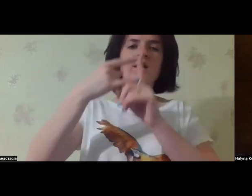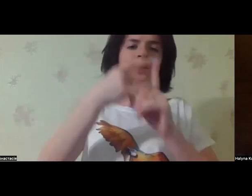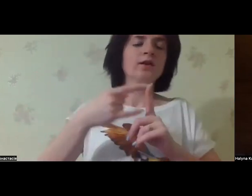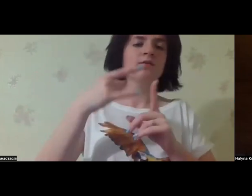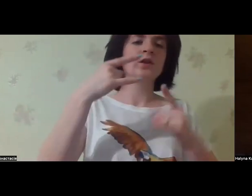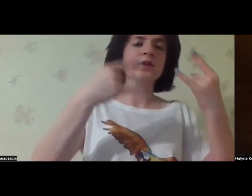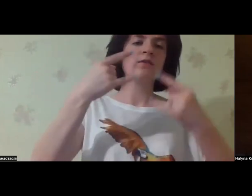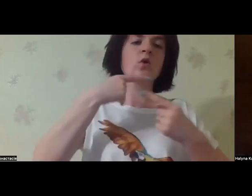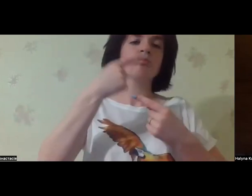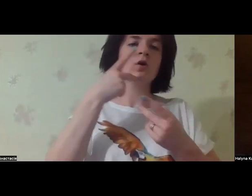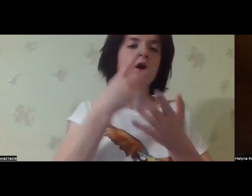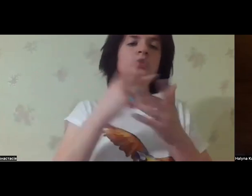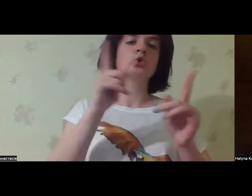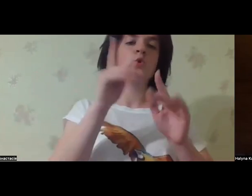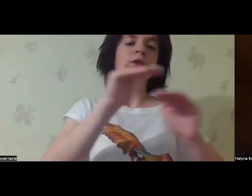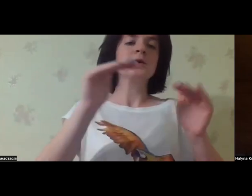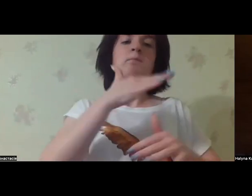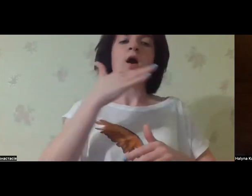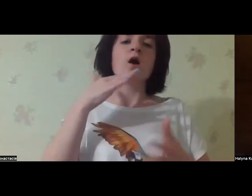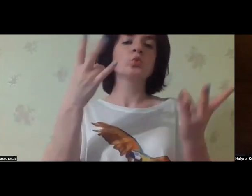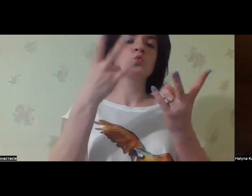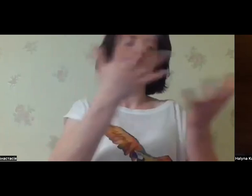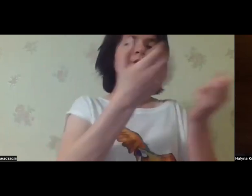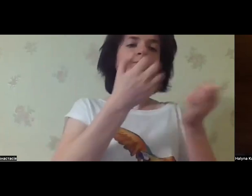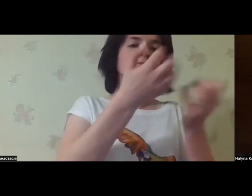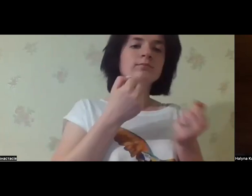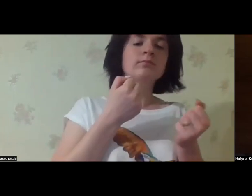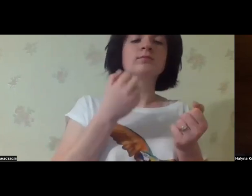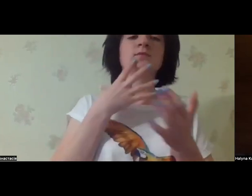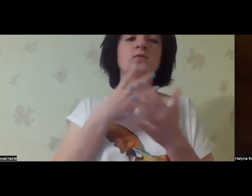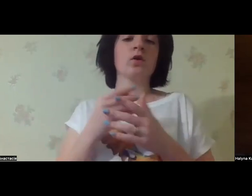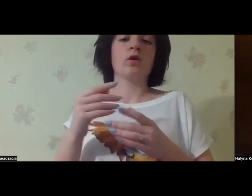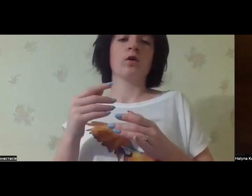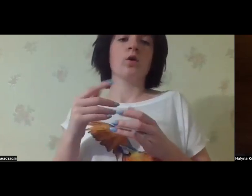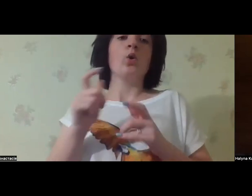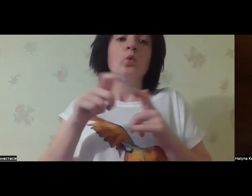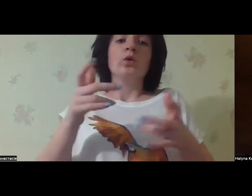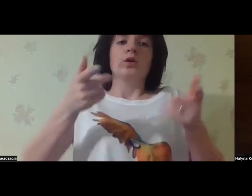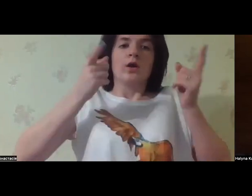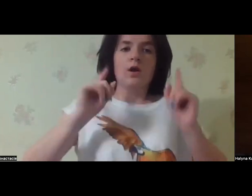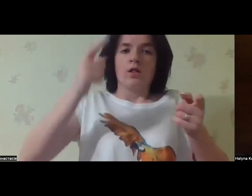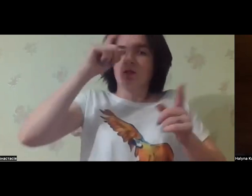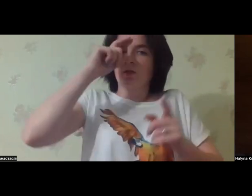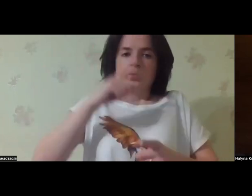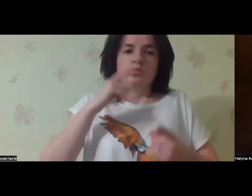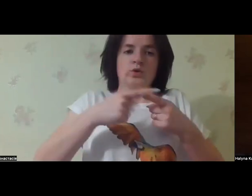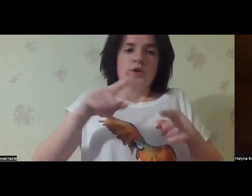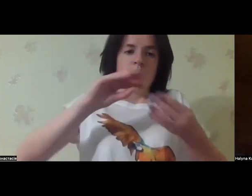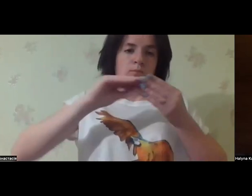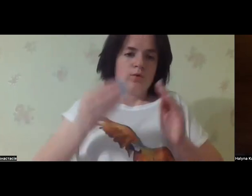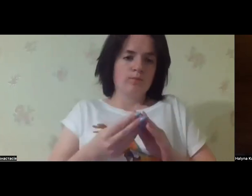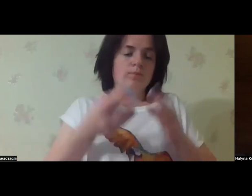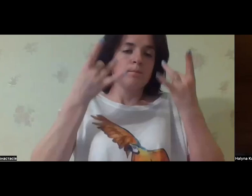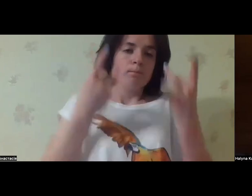on that topic because they keep showing on television that so many children you should adopt them. And people do not understand